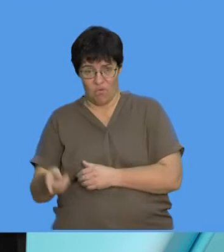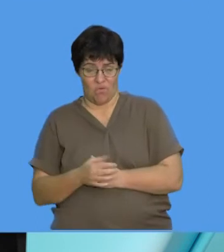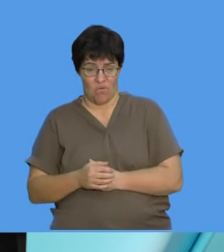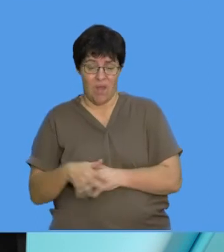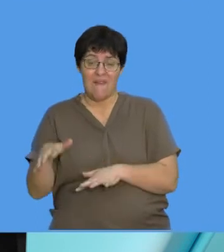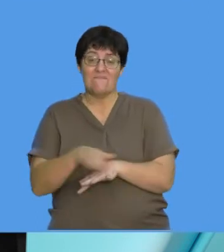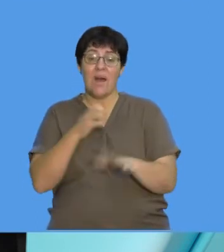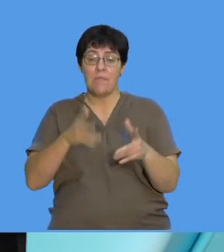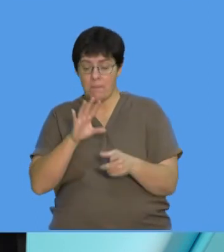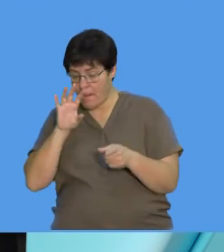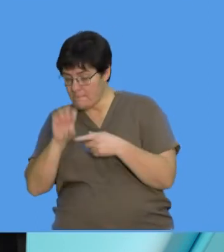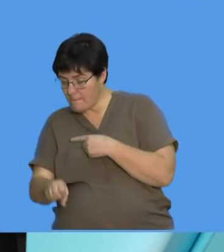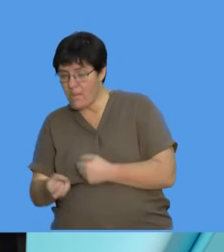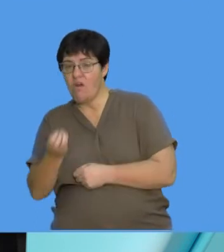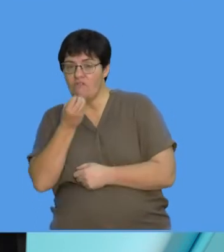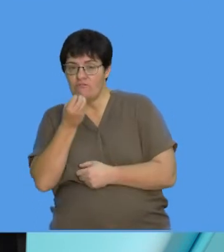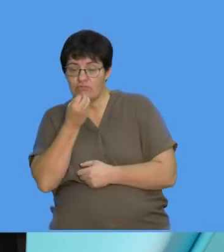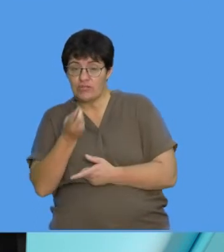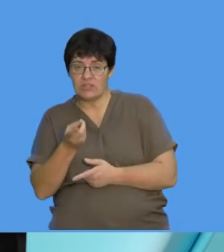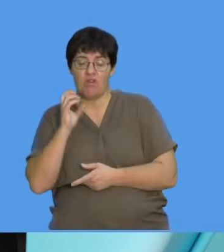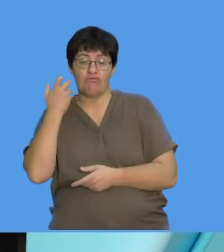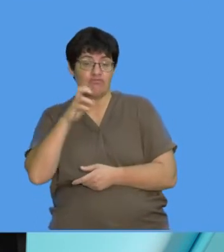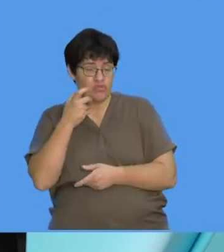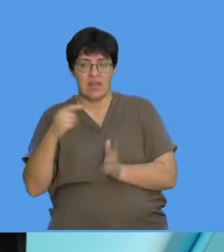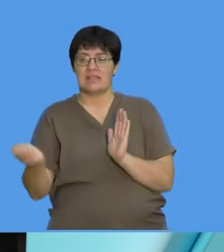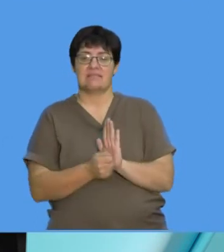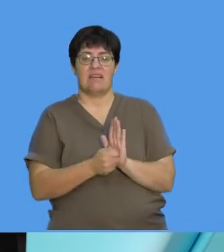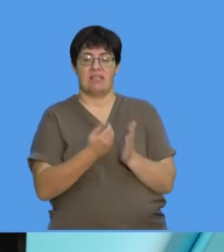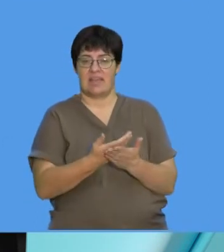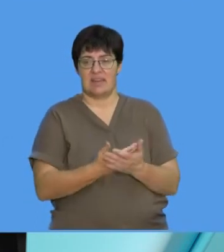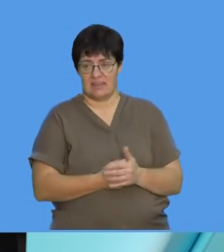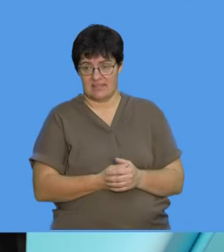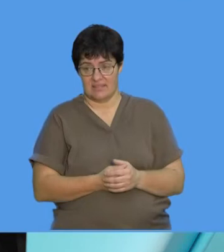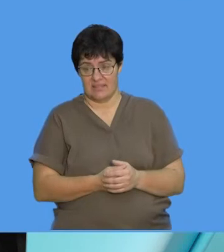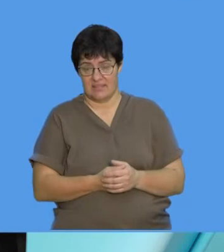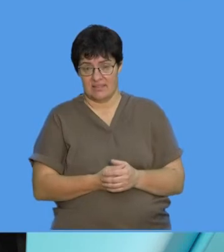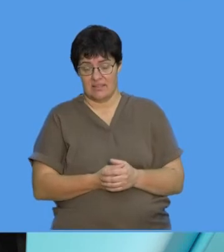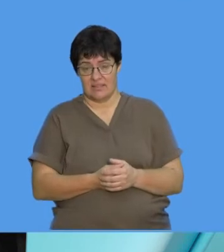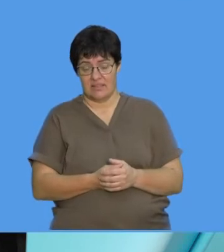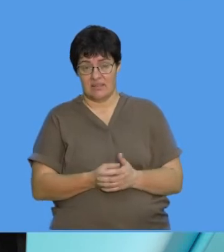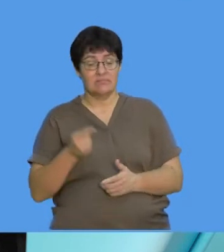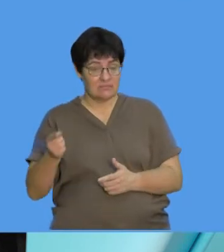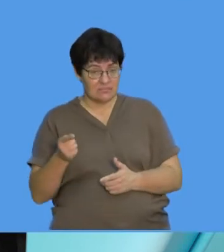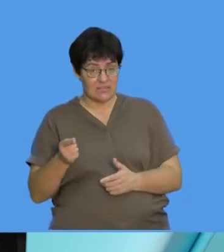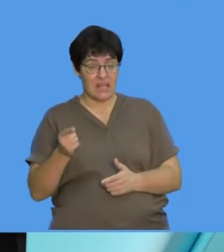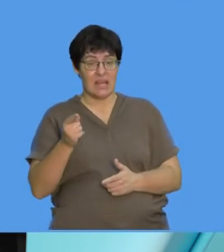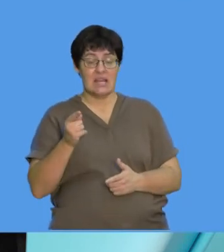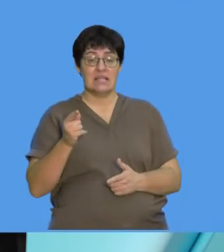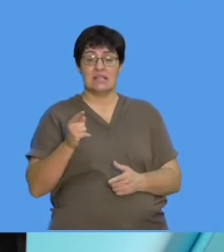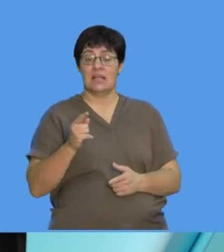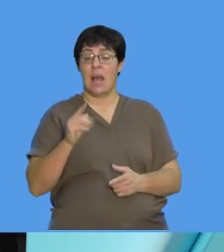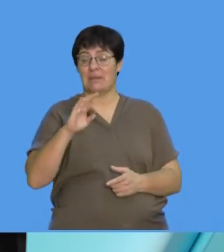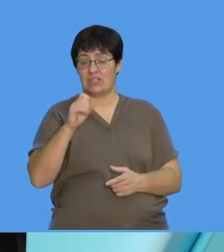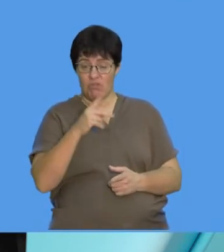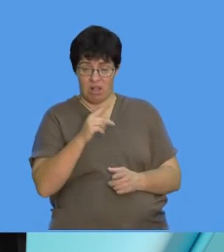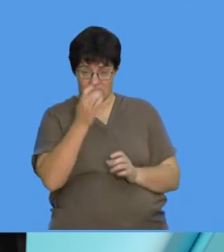And our farmers need to be able to grow fruit that they can sell, that they can use. So, if you have